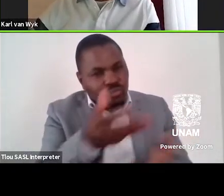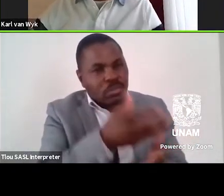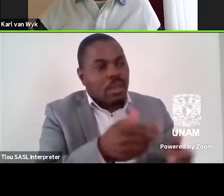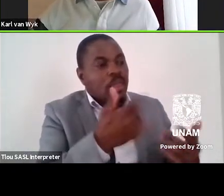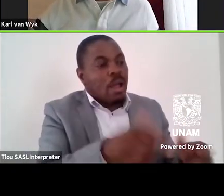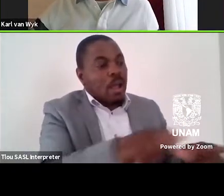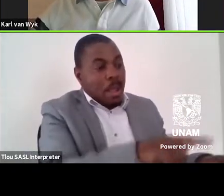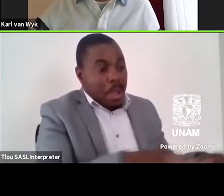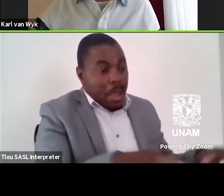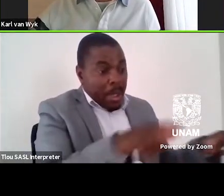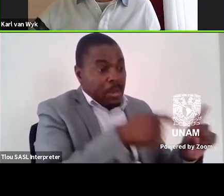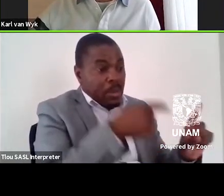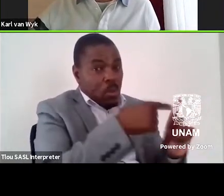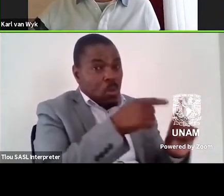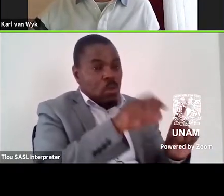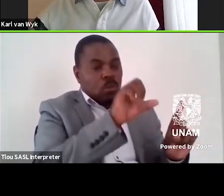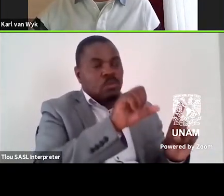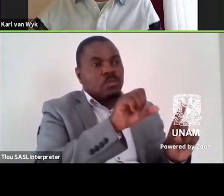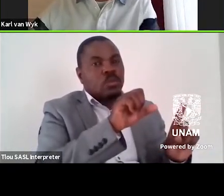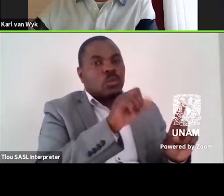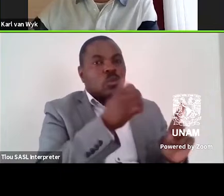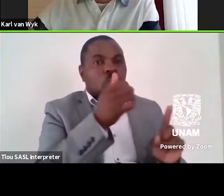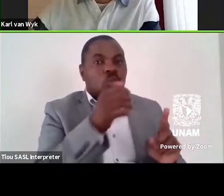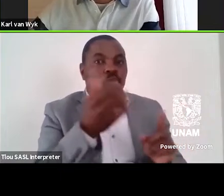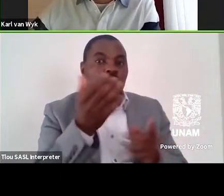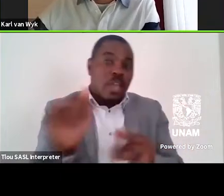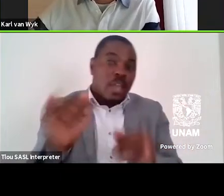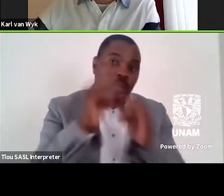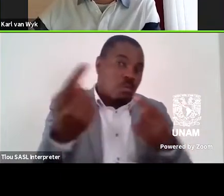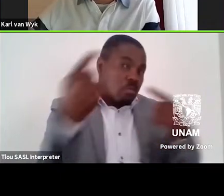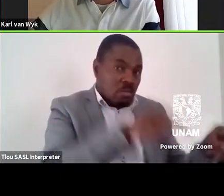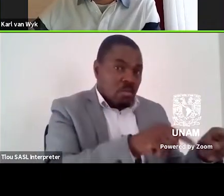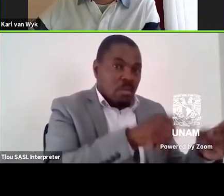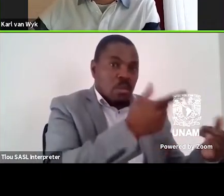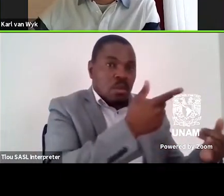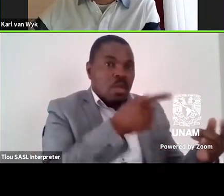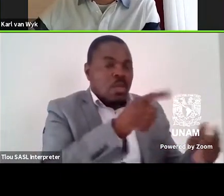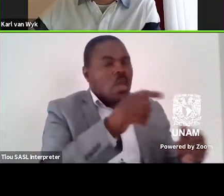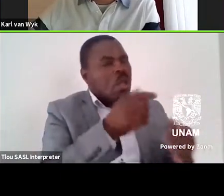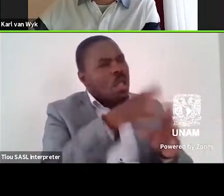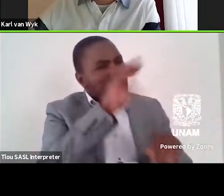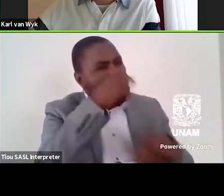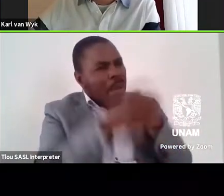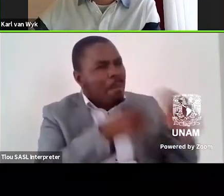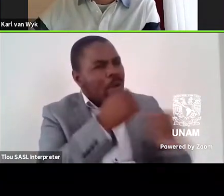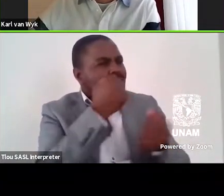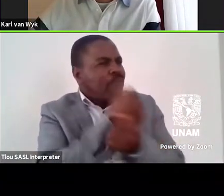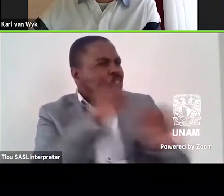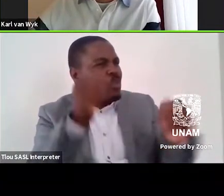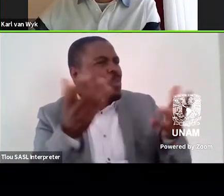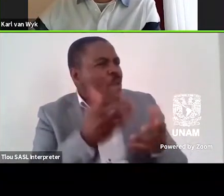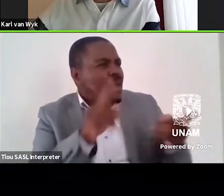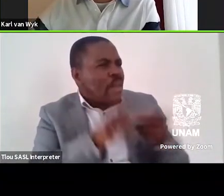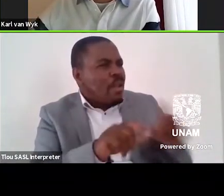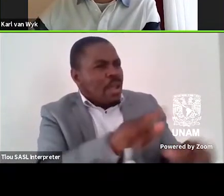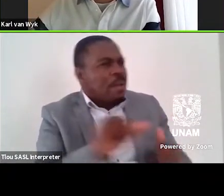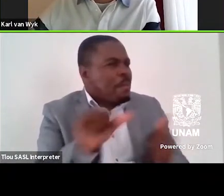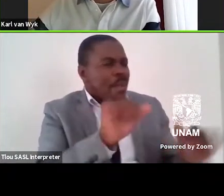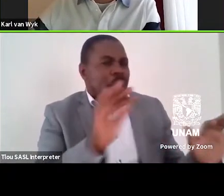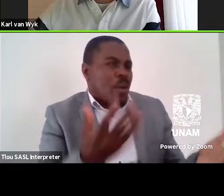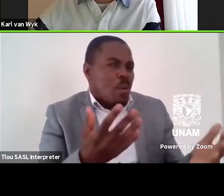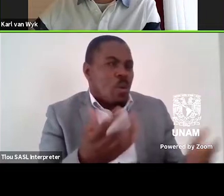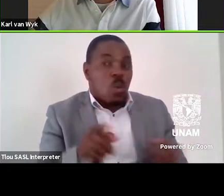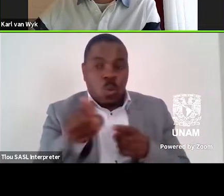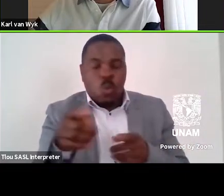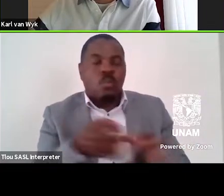When Stephen invites the demonstrator to say where he had learnt about black liberation and the restoration of the land, the demonstrator responds,